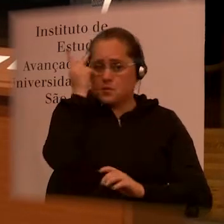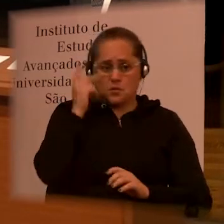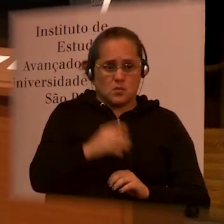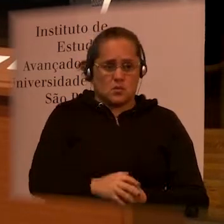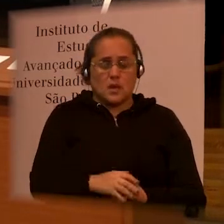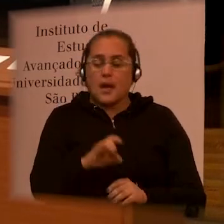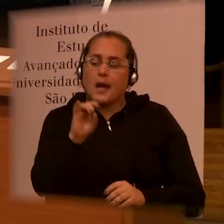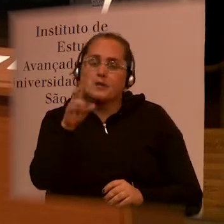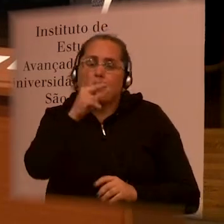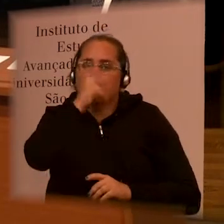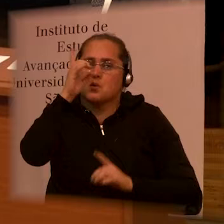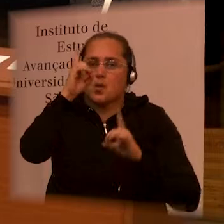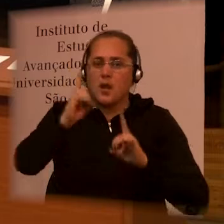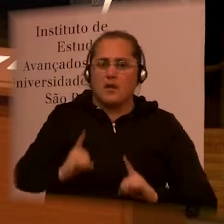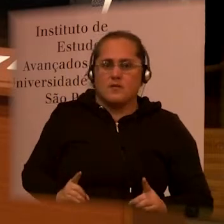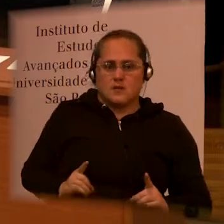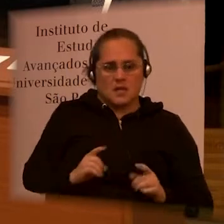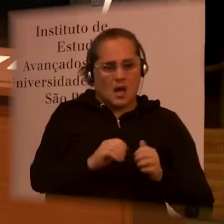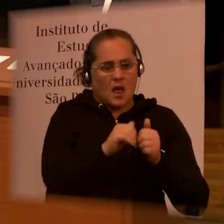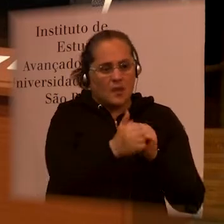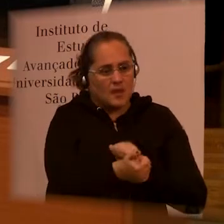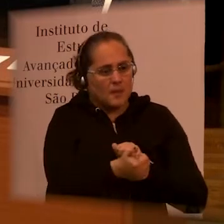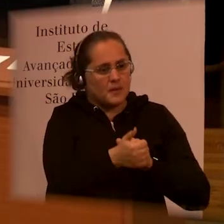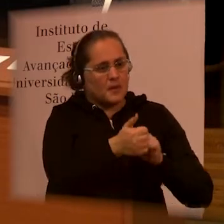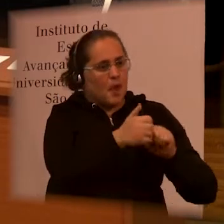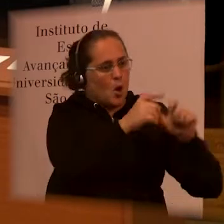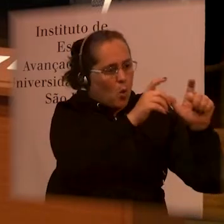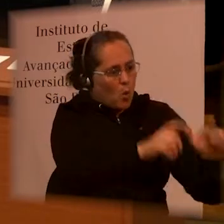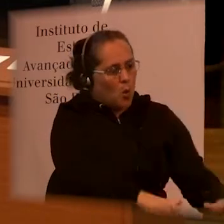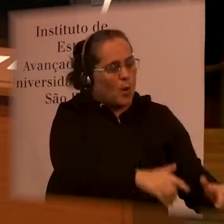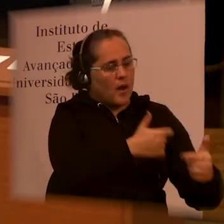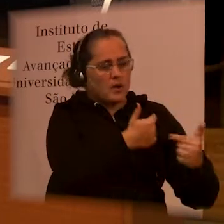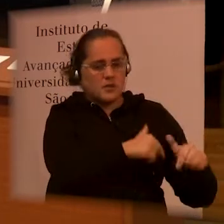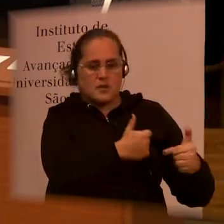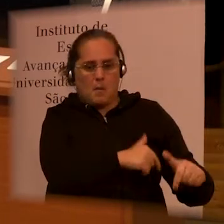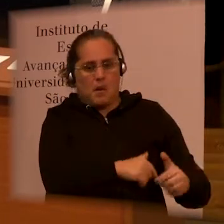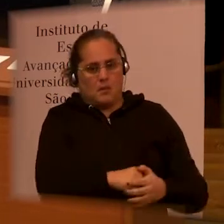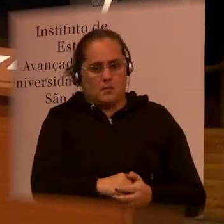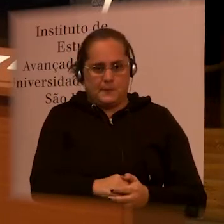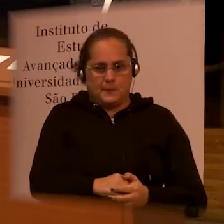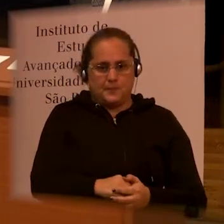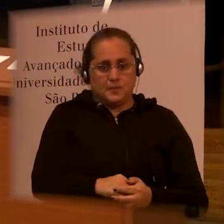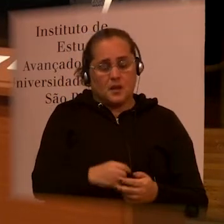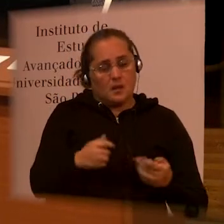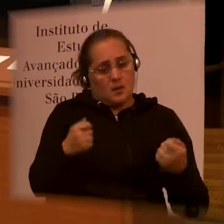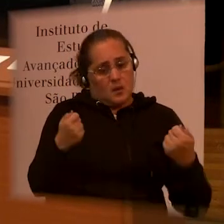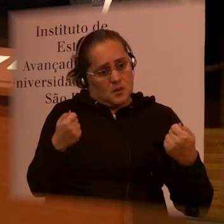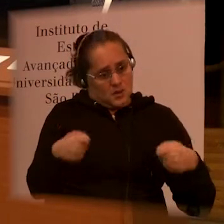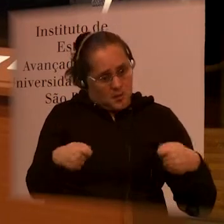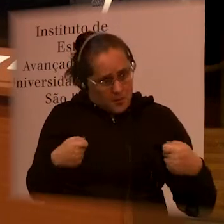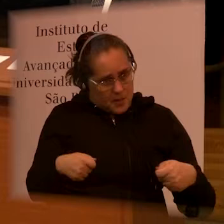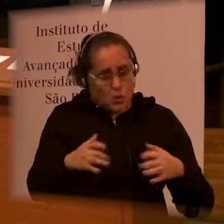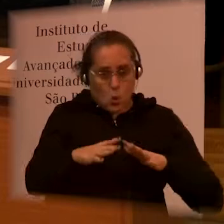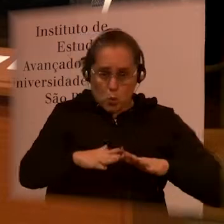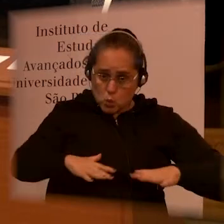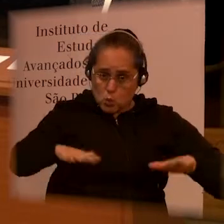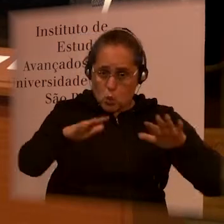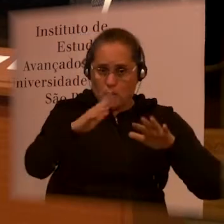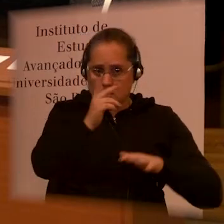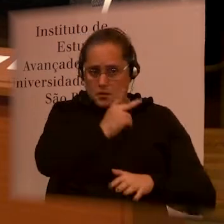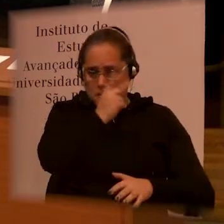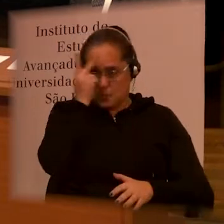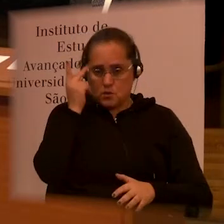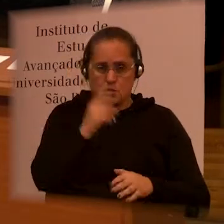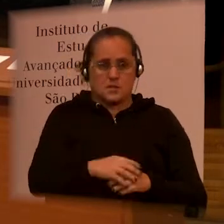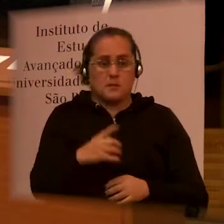should work more to try and tackle unsafe work environments to protect everybody, including those with disabilities. But there's lots of thinking